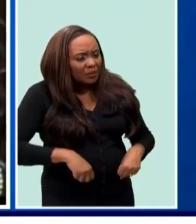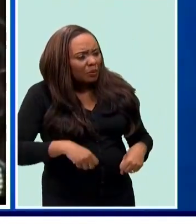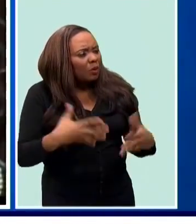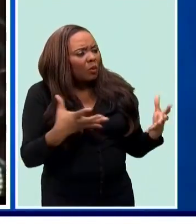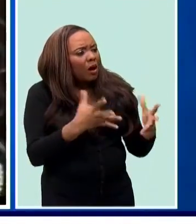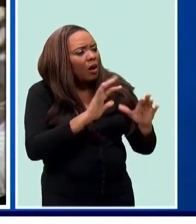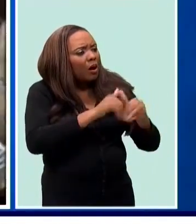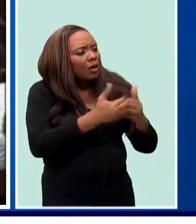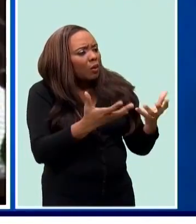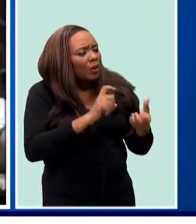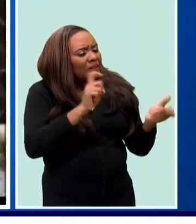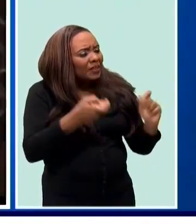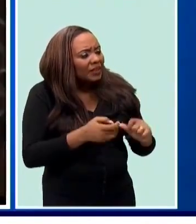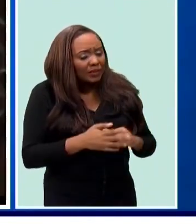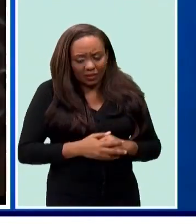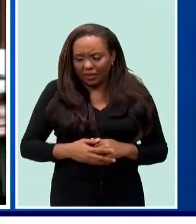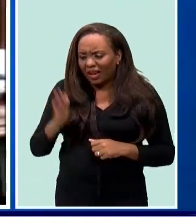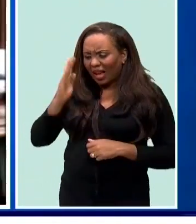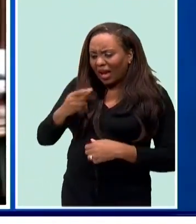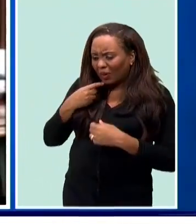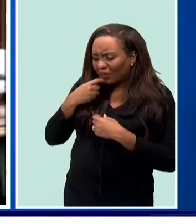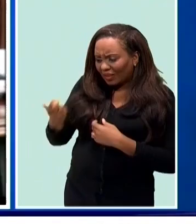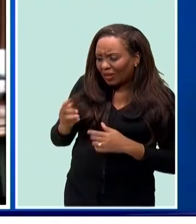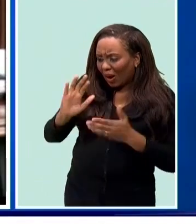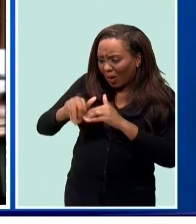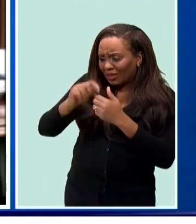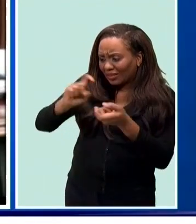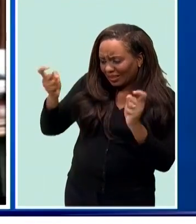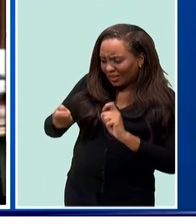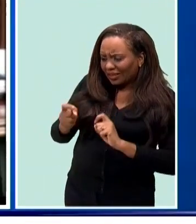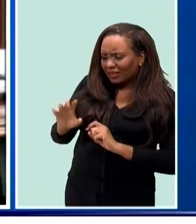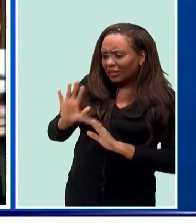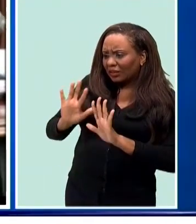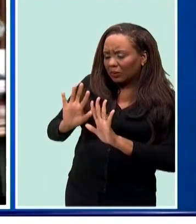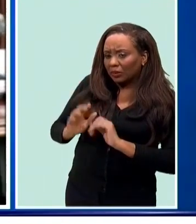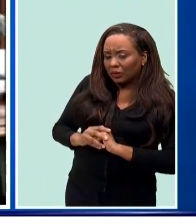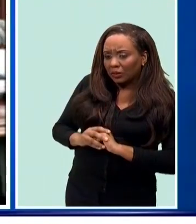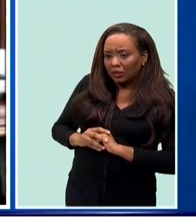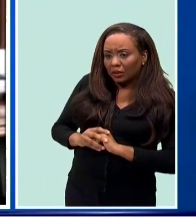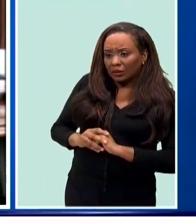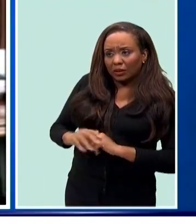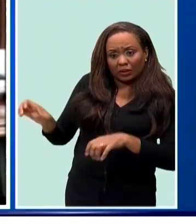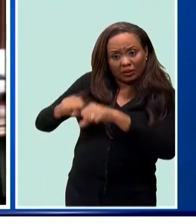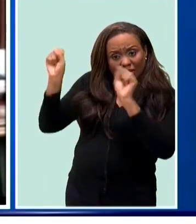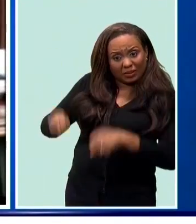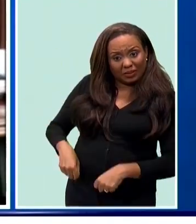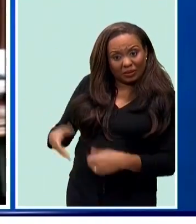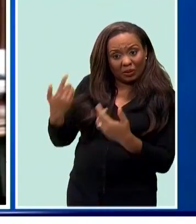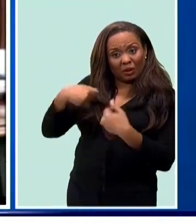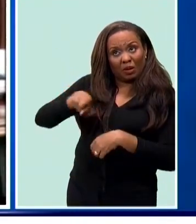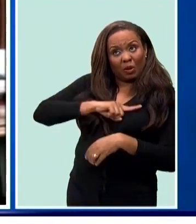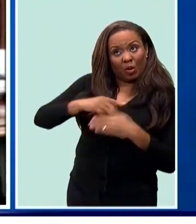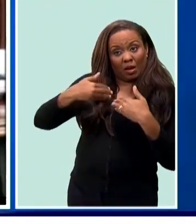change it. But I'm getting there. I am getting there. The system that we have...